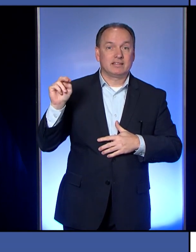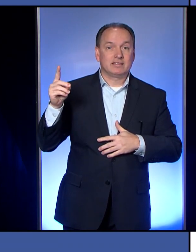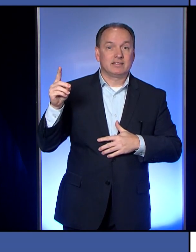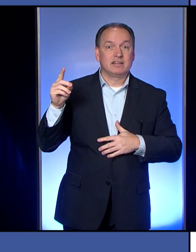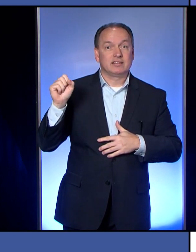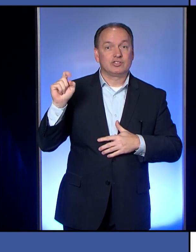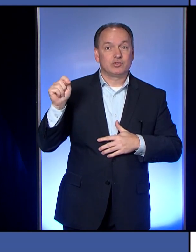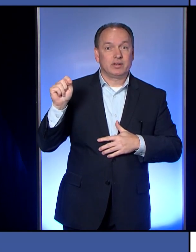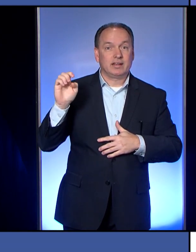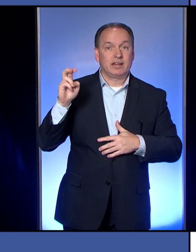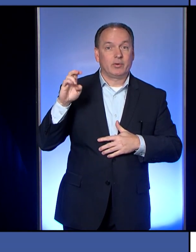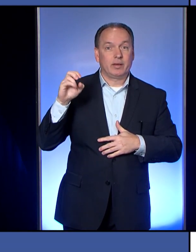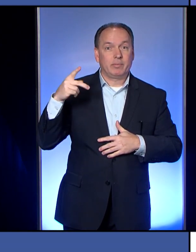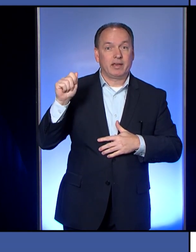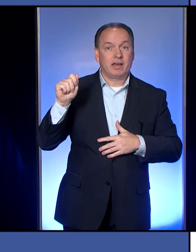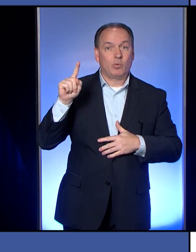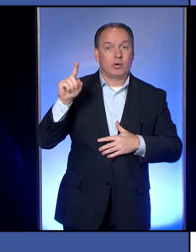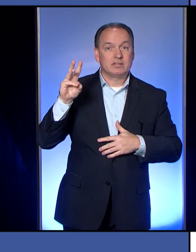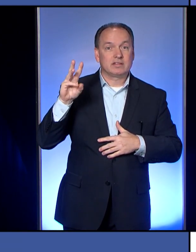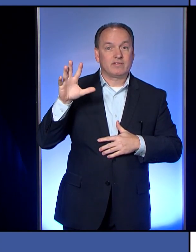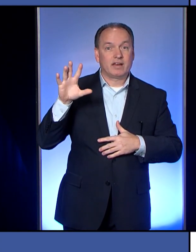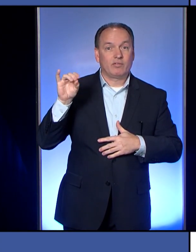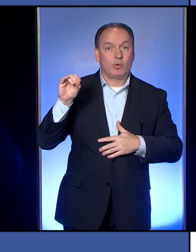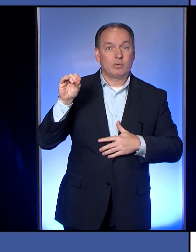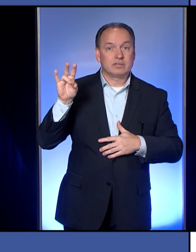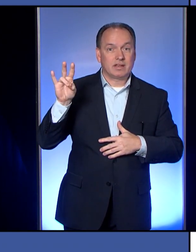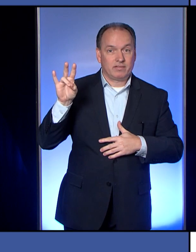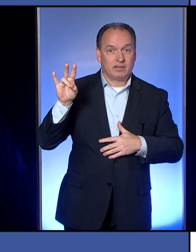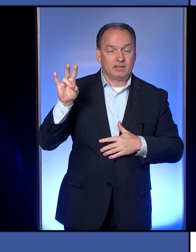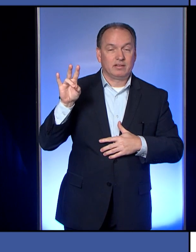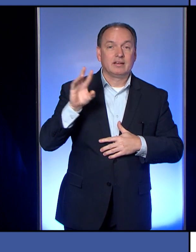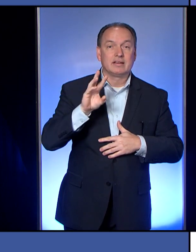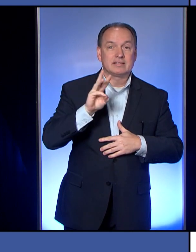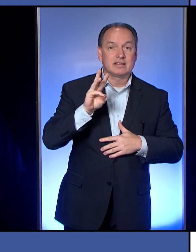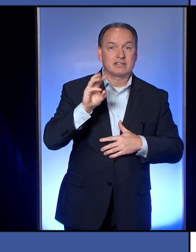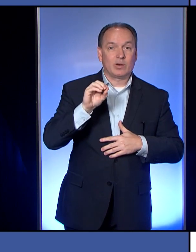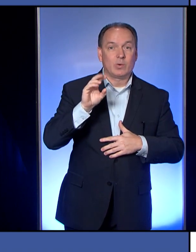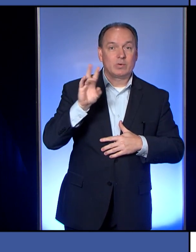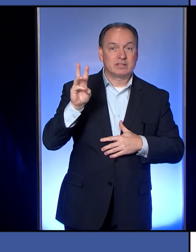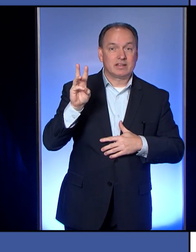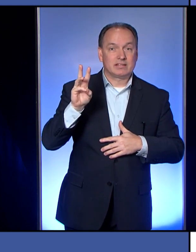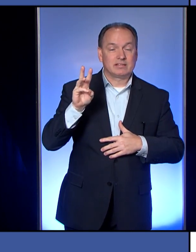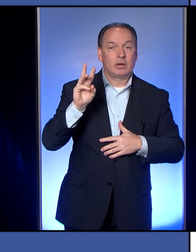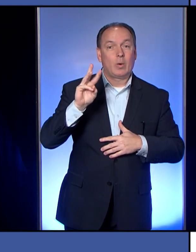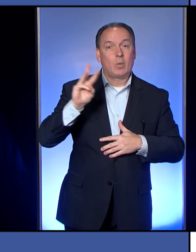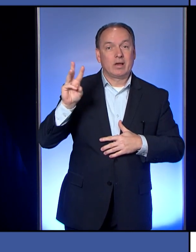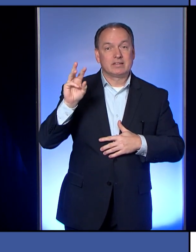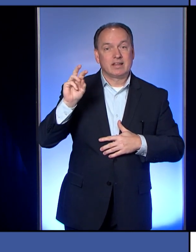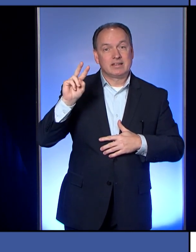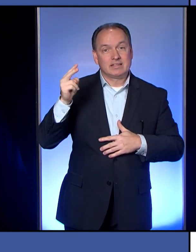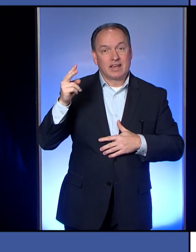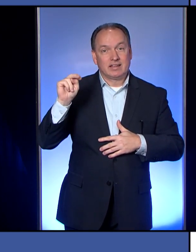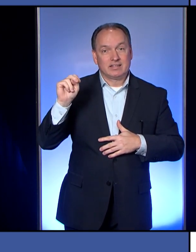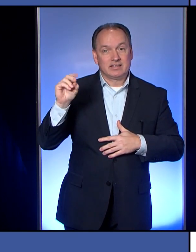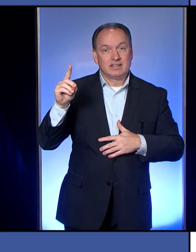Pennsylvania, 16507. That's 606 West 2nd Street, Erie,